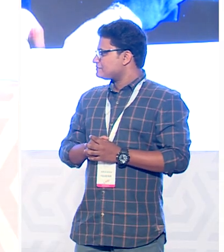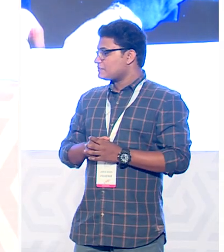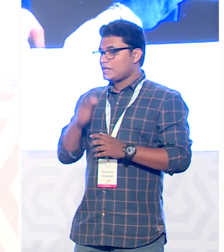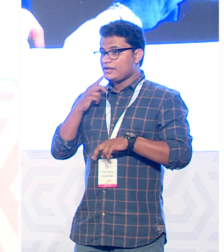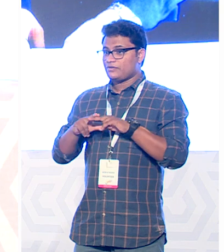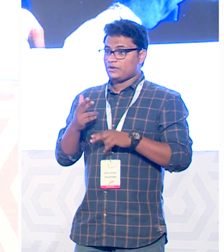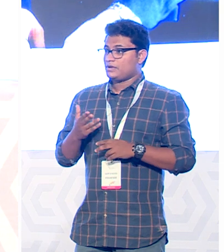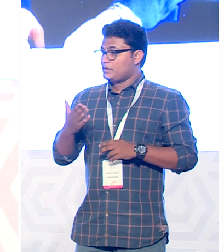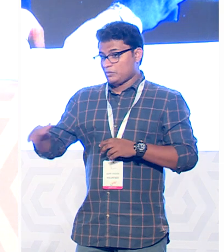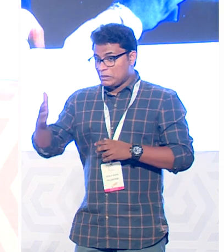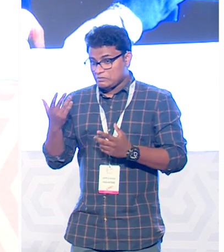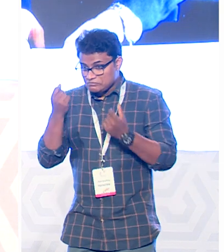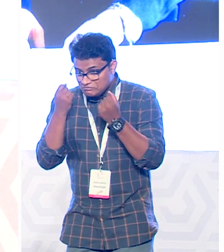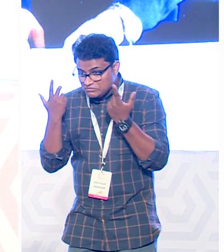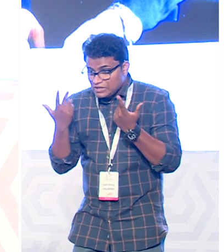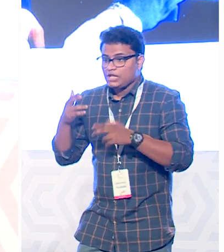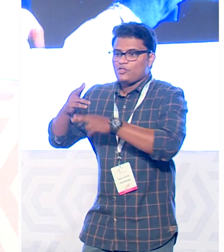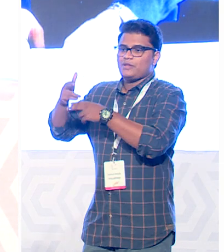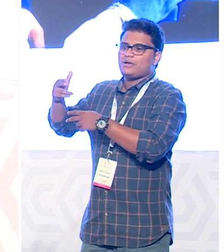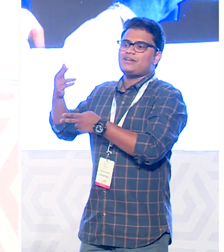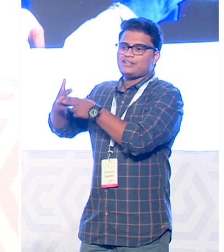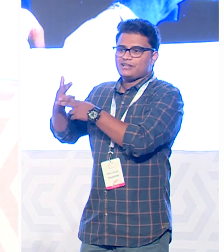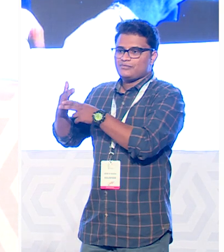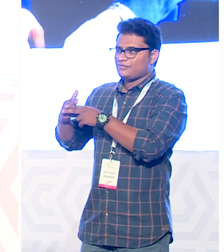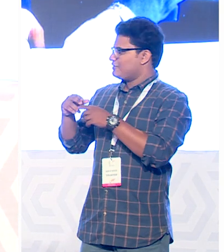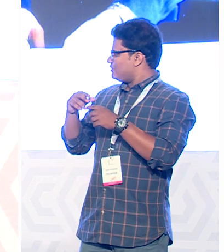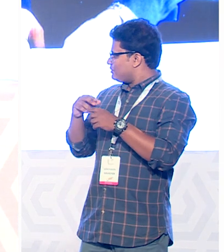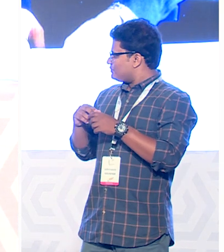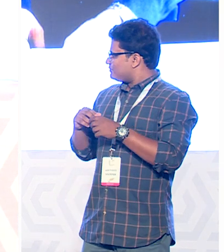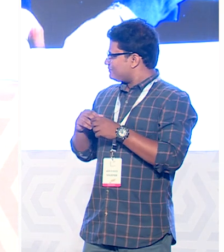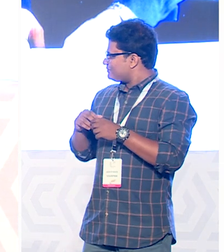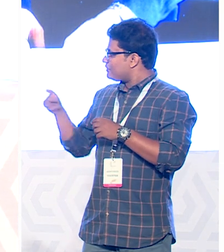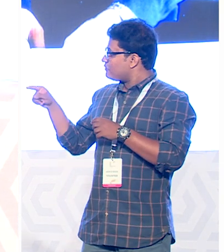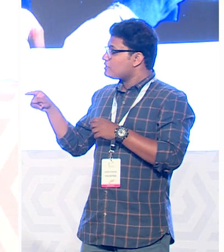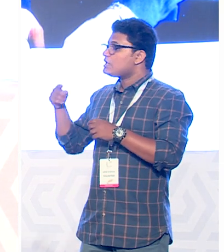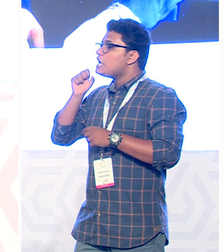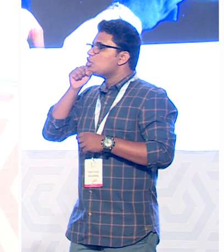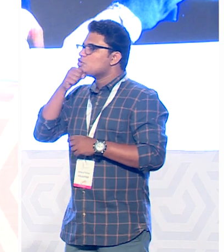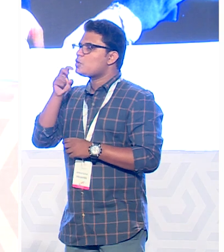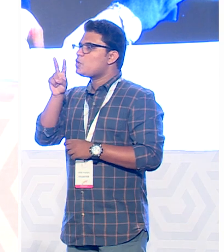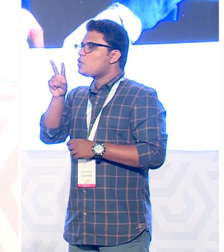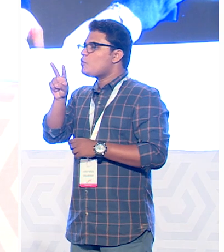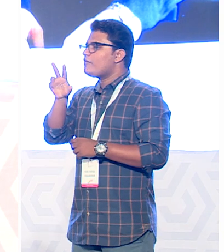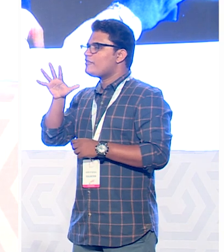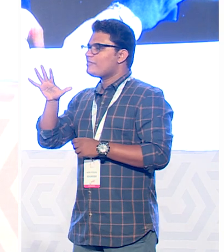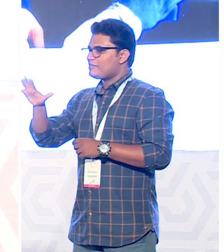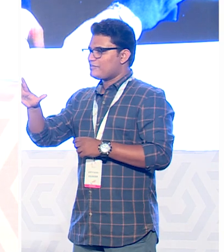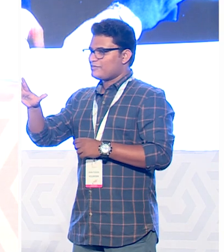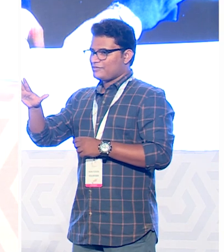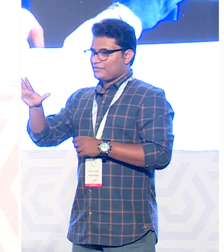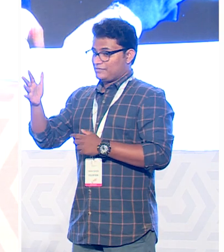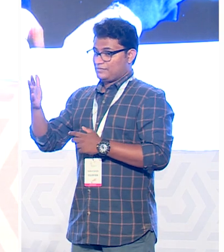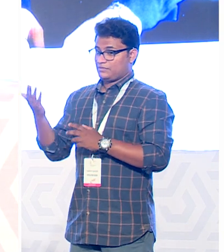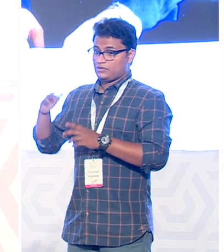anybody didn't get it my name is Zuev Mohamadziya I am 25 years old and currently an